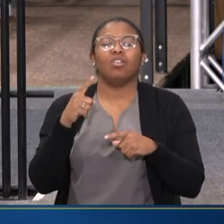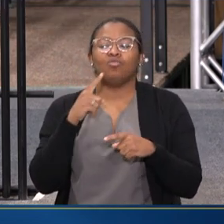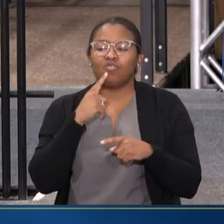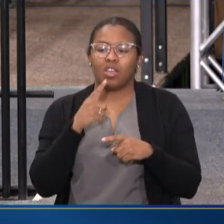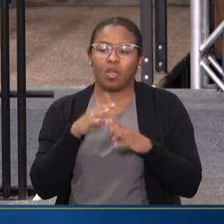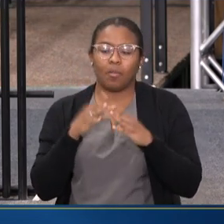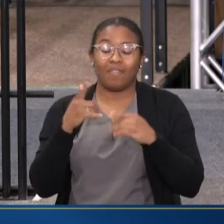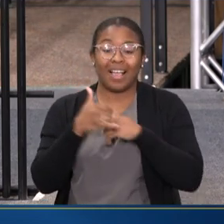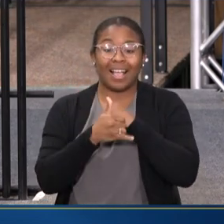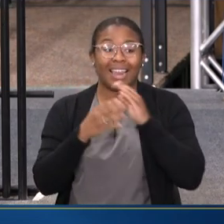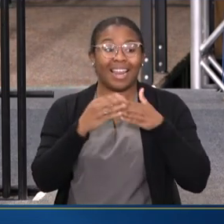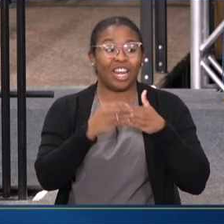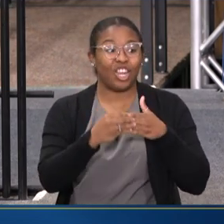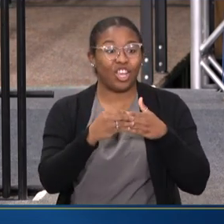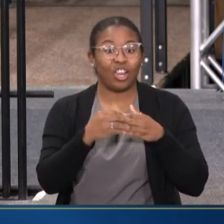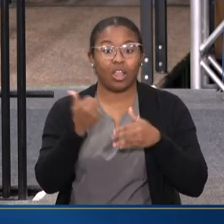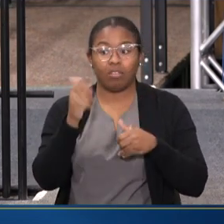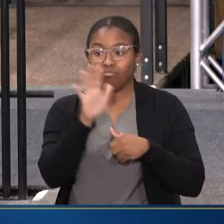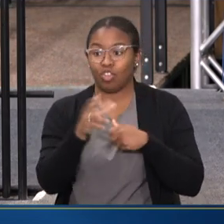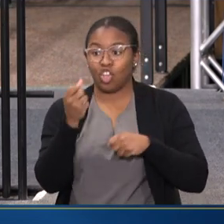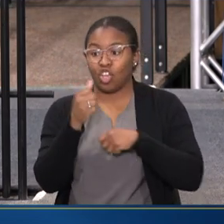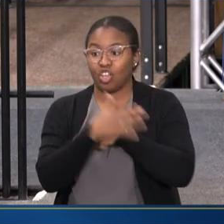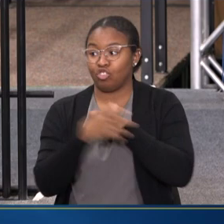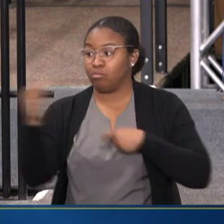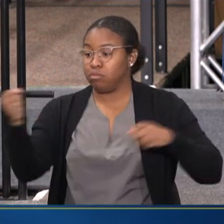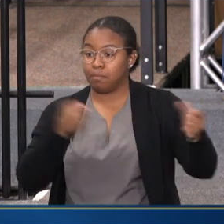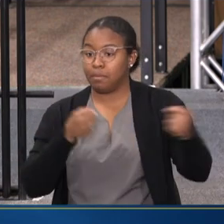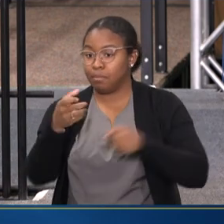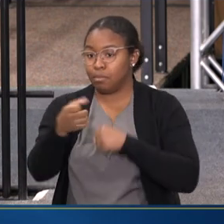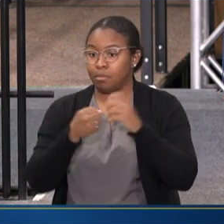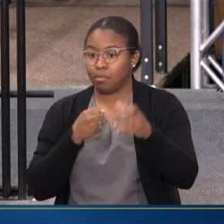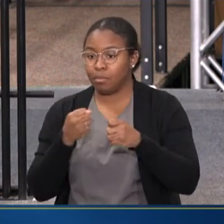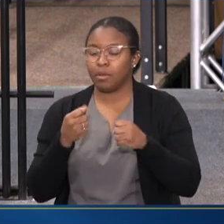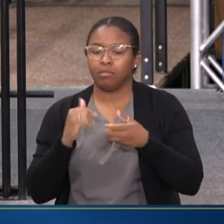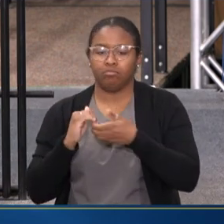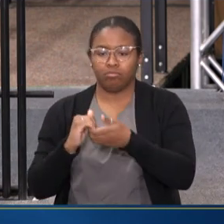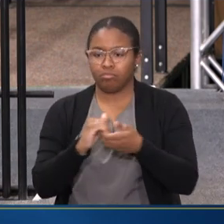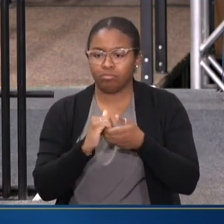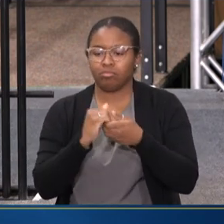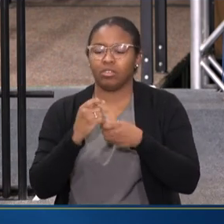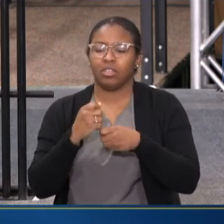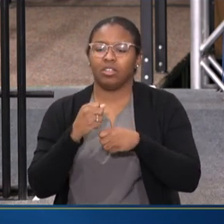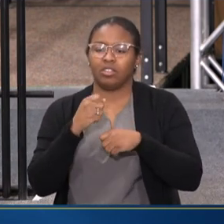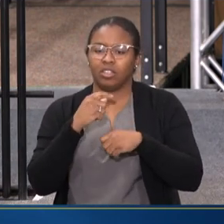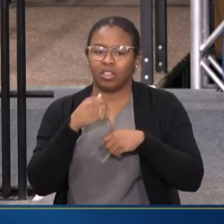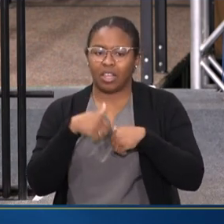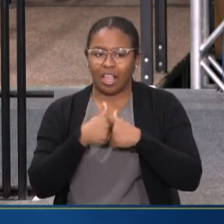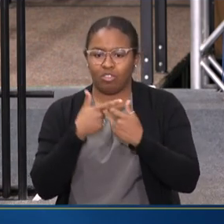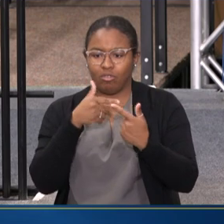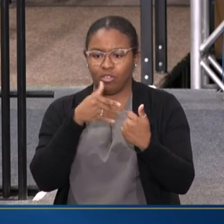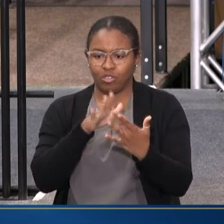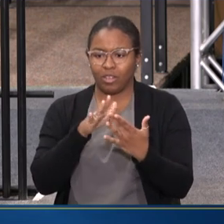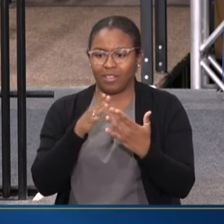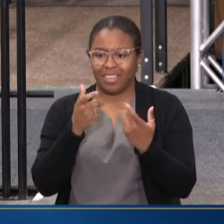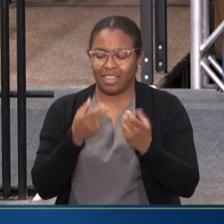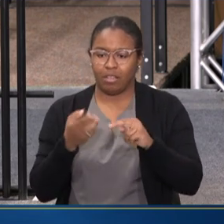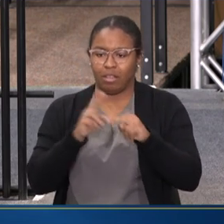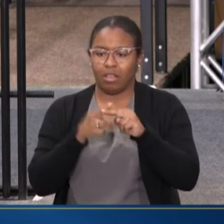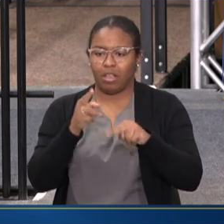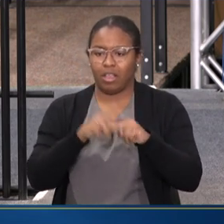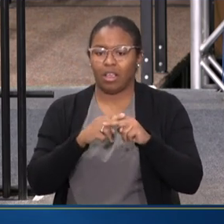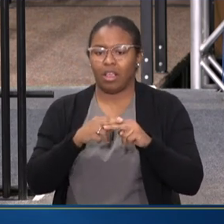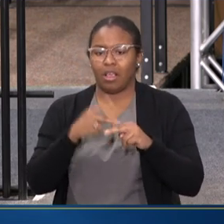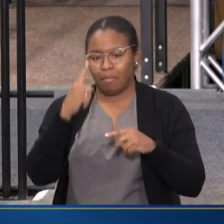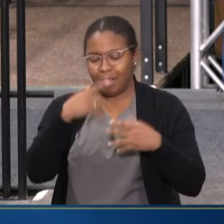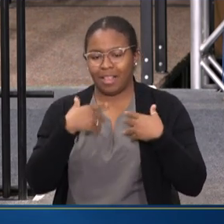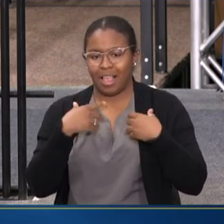county leaders from across the nation to take action to address the ever-growing mental health crisis from the county